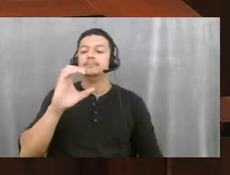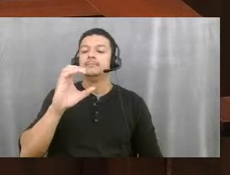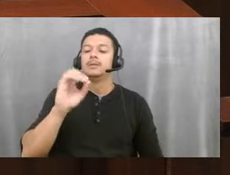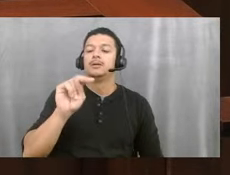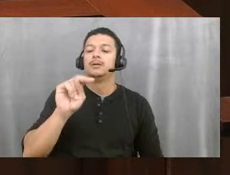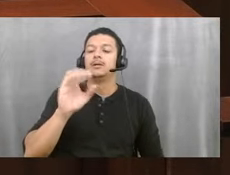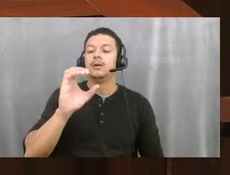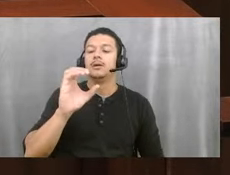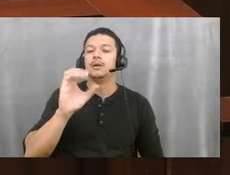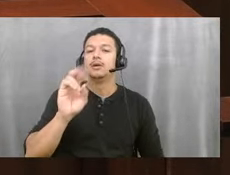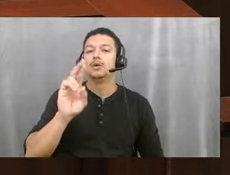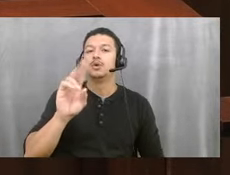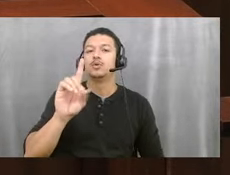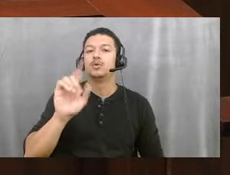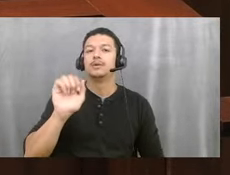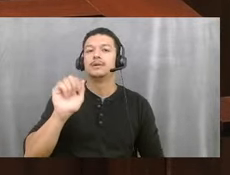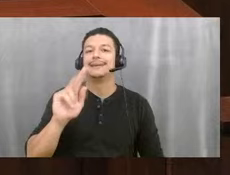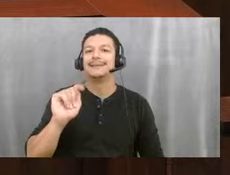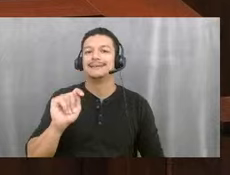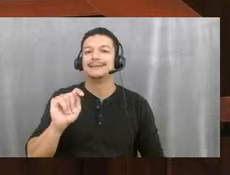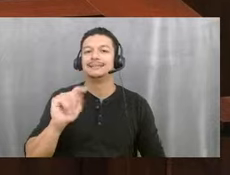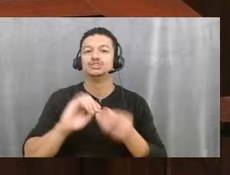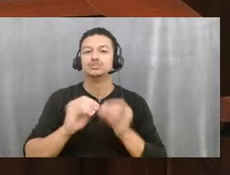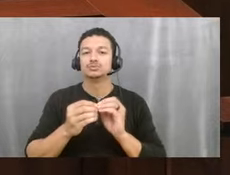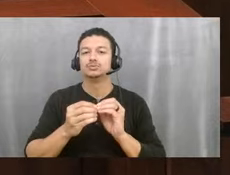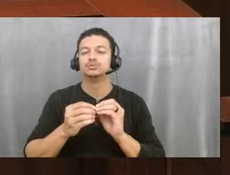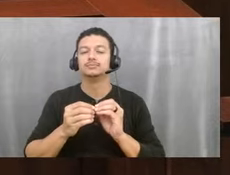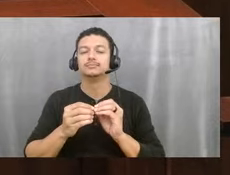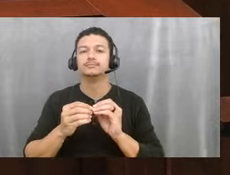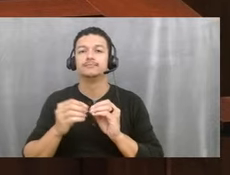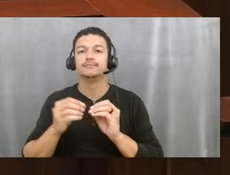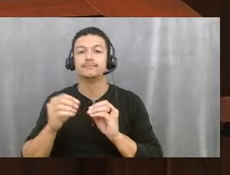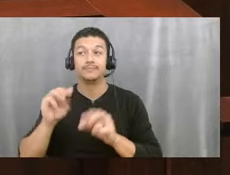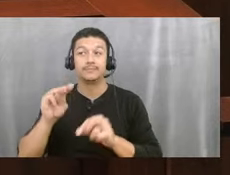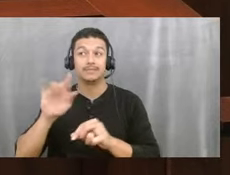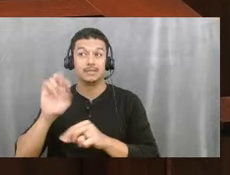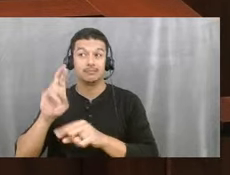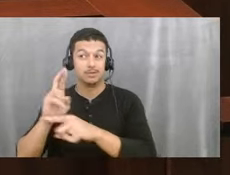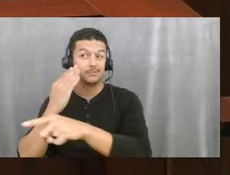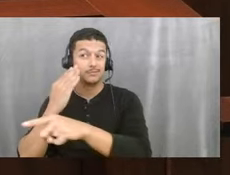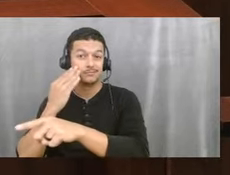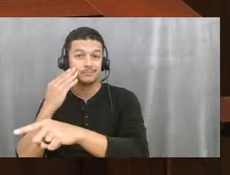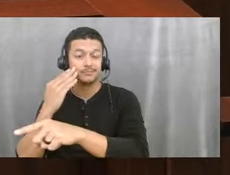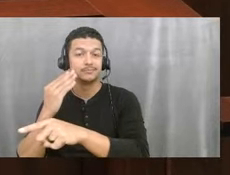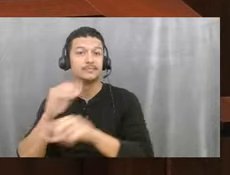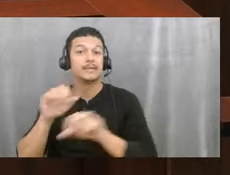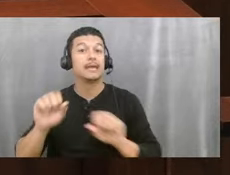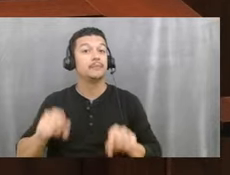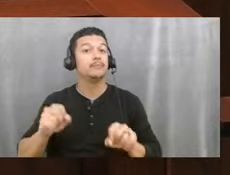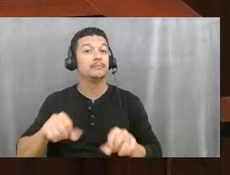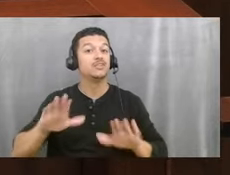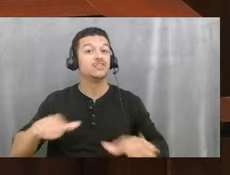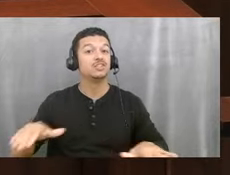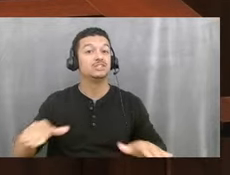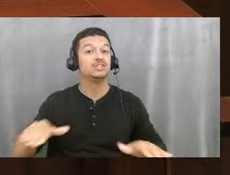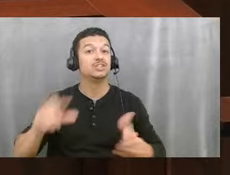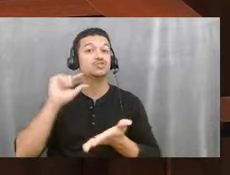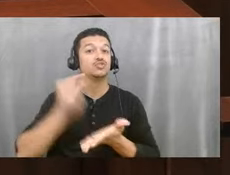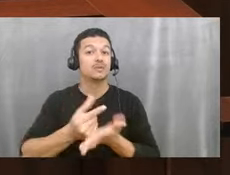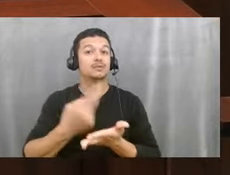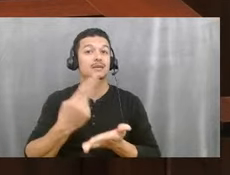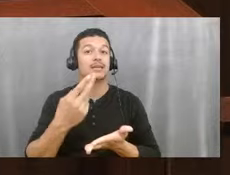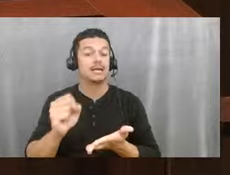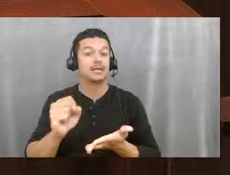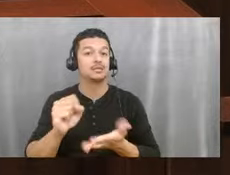Mayor Pinserga knows this well, I'm sure. The ability for a child to graduate from high school is tied in with their